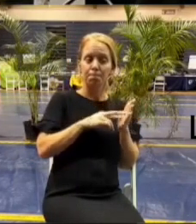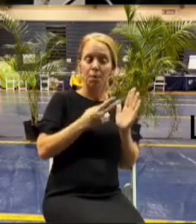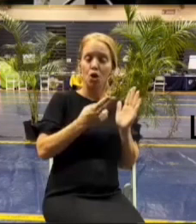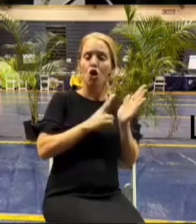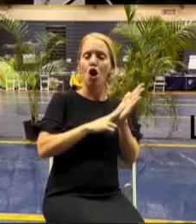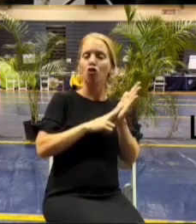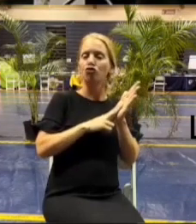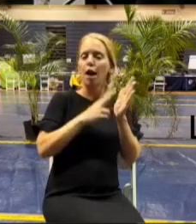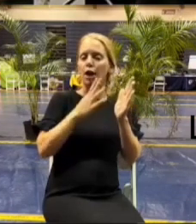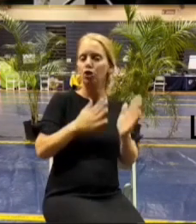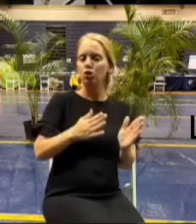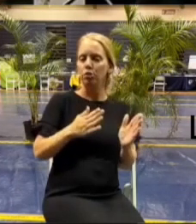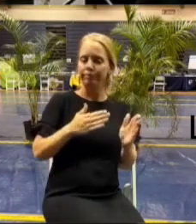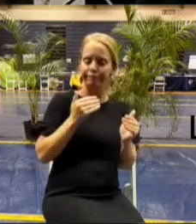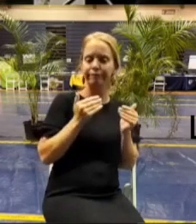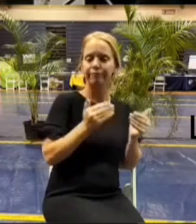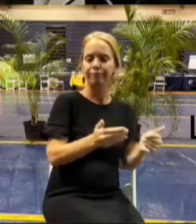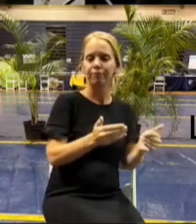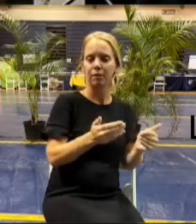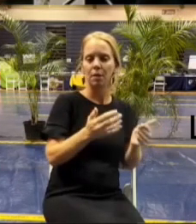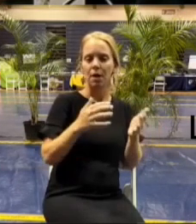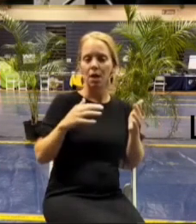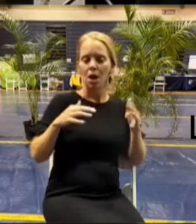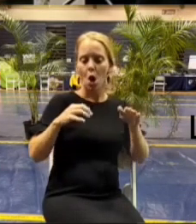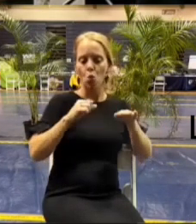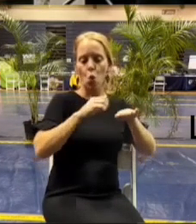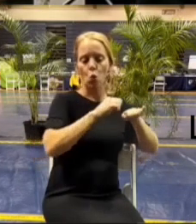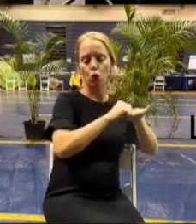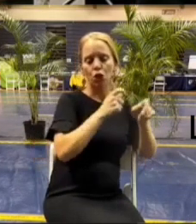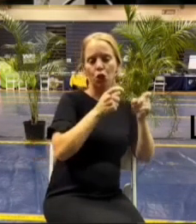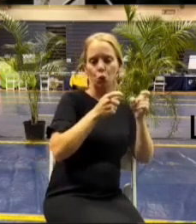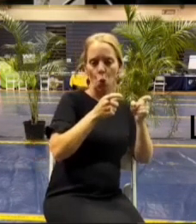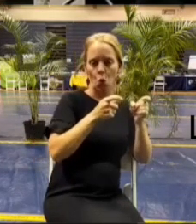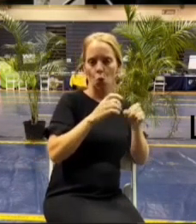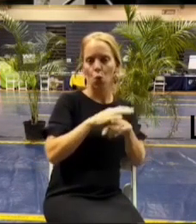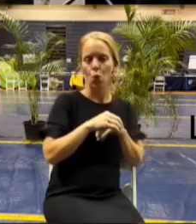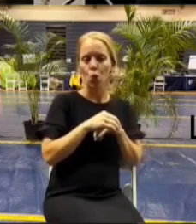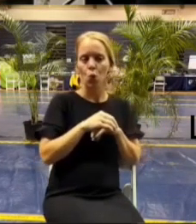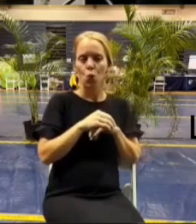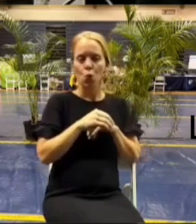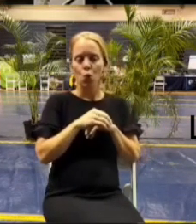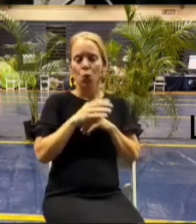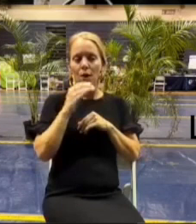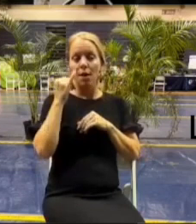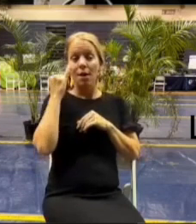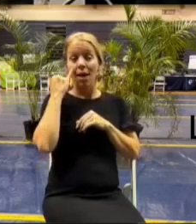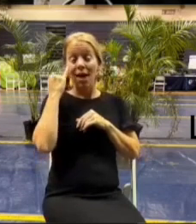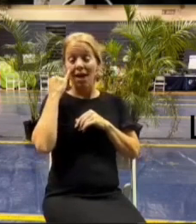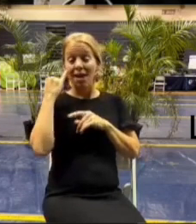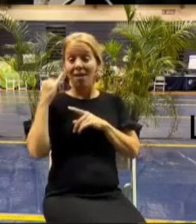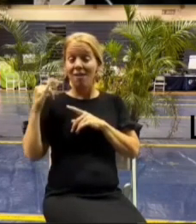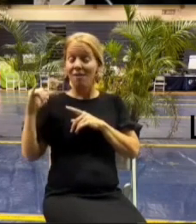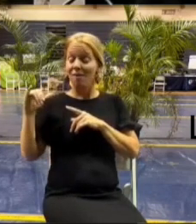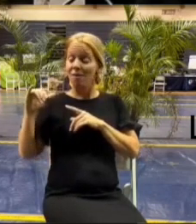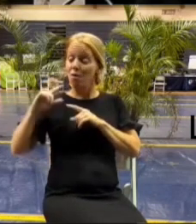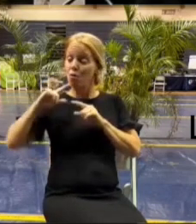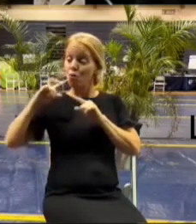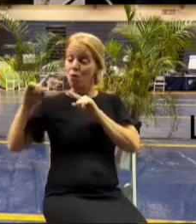moves into the next phase which is the erosion control uh if if we get um